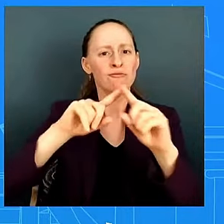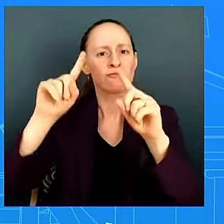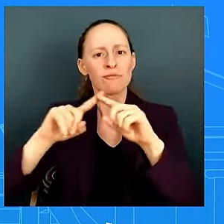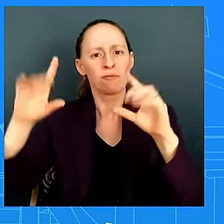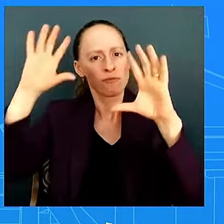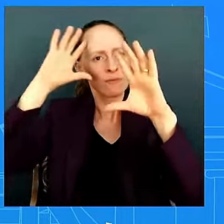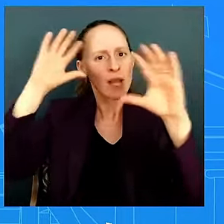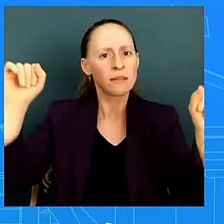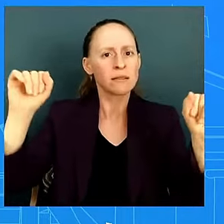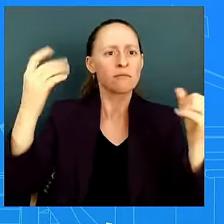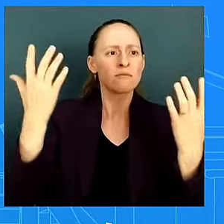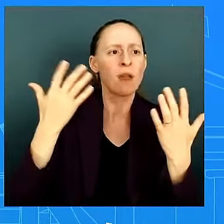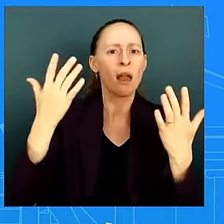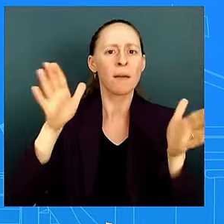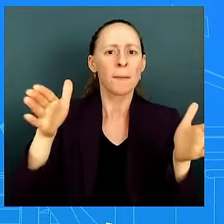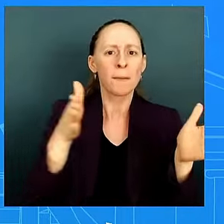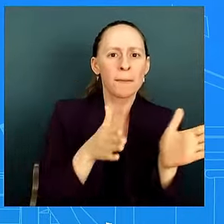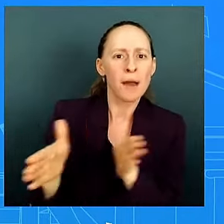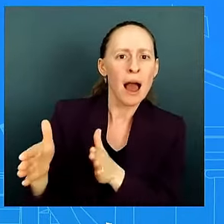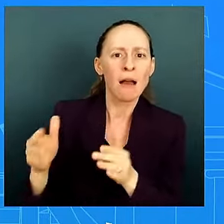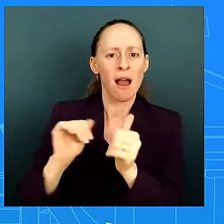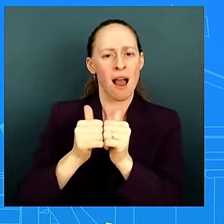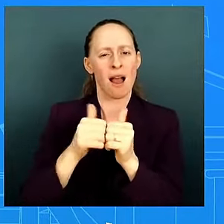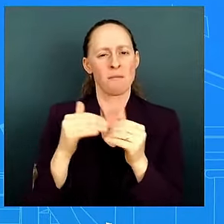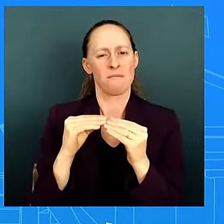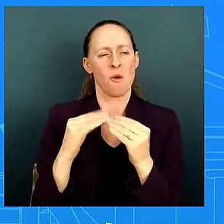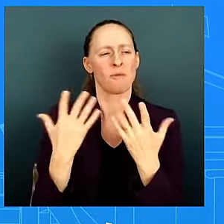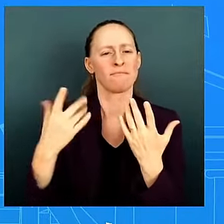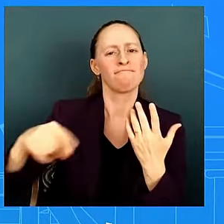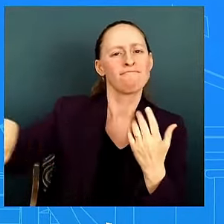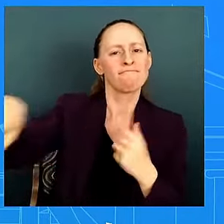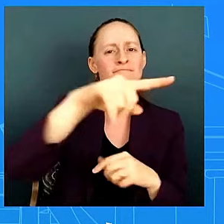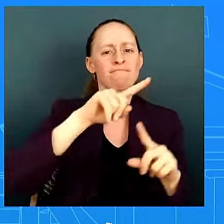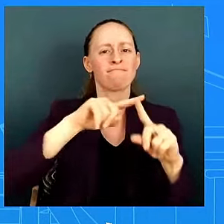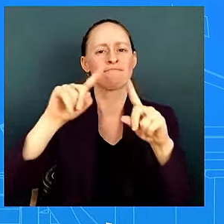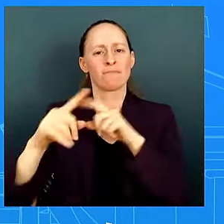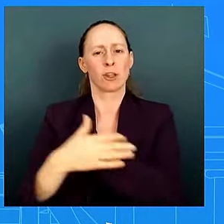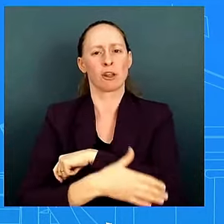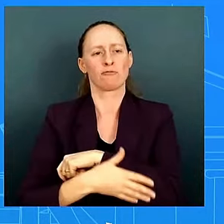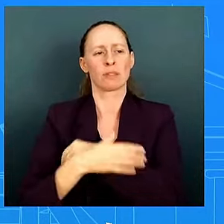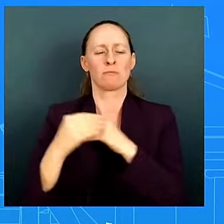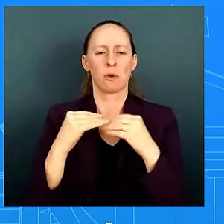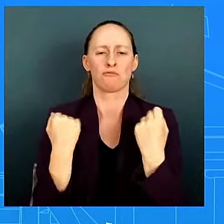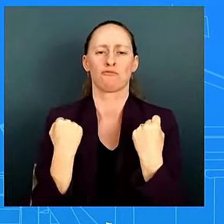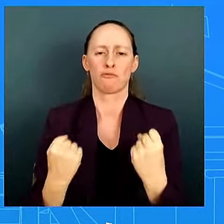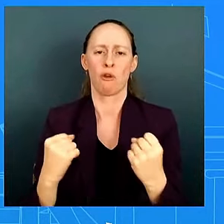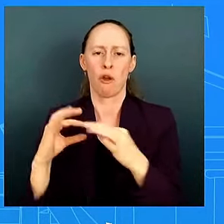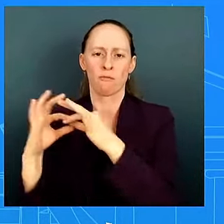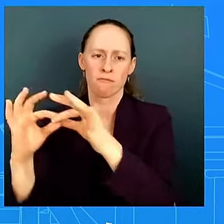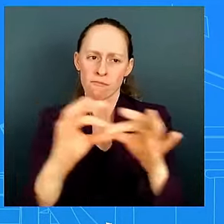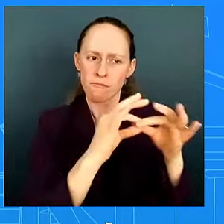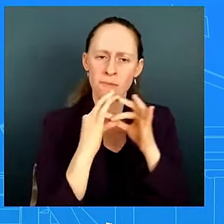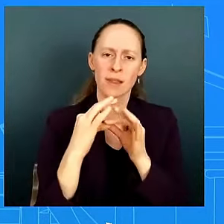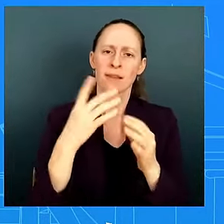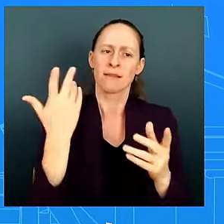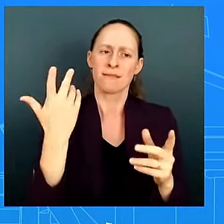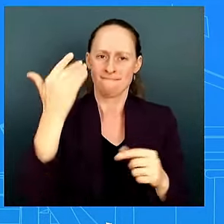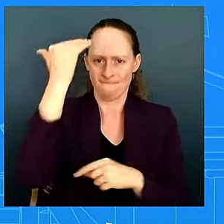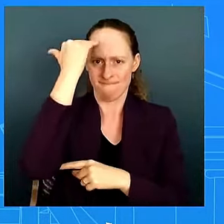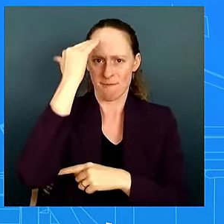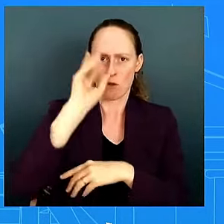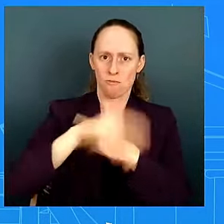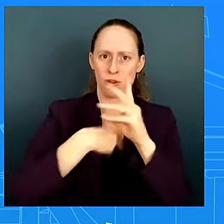that people see us across the globe other leaders our partners and allies uh because of that experience again with experience brings uh